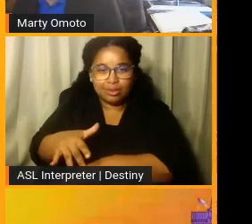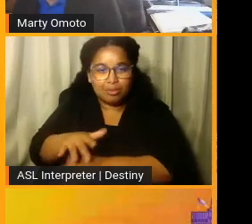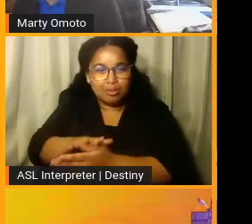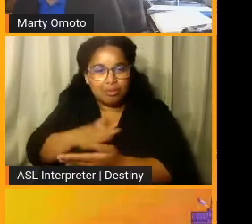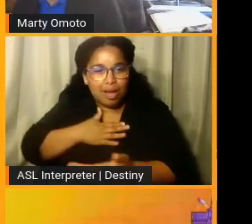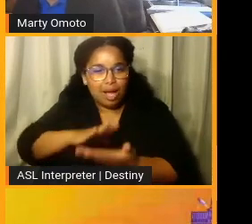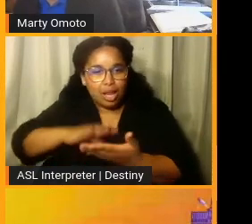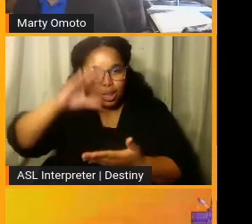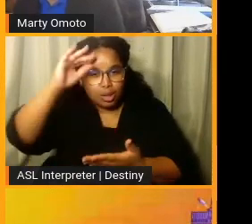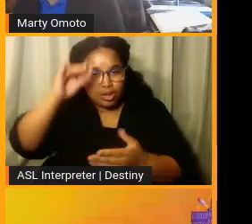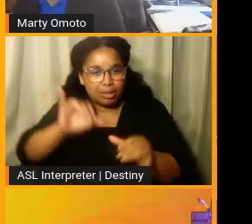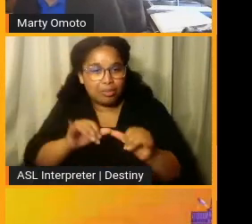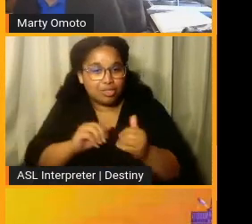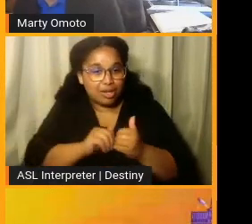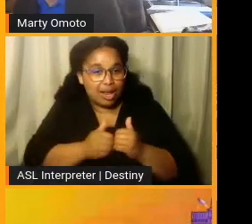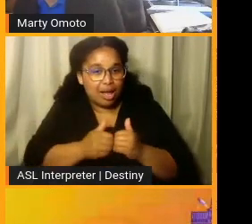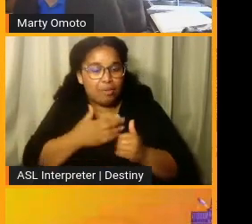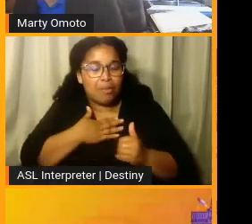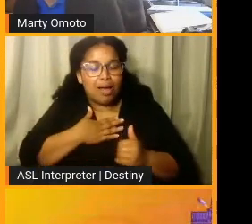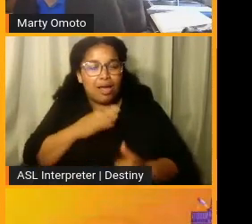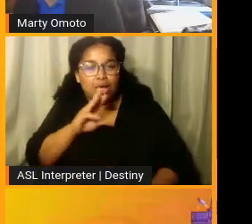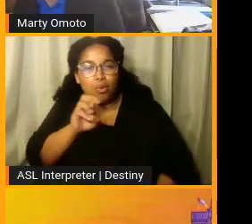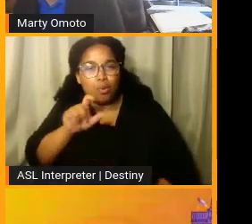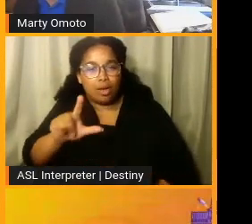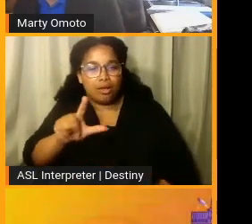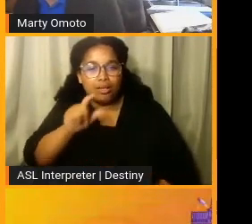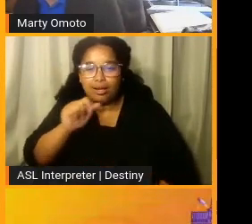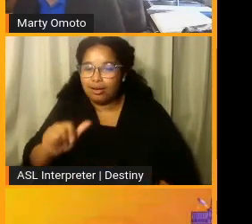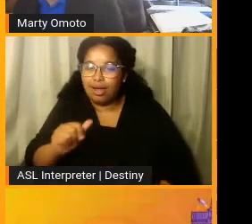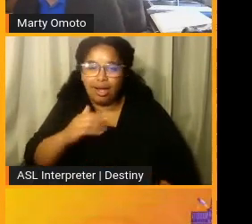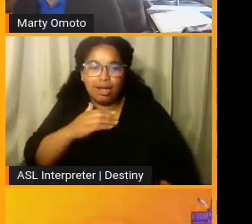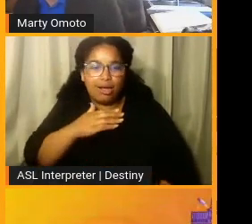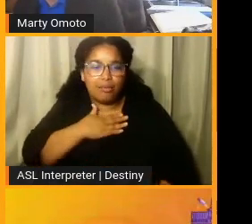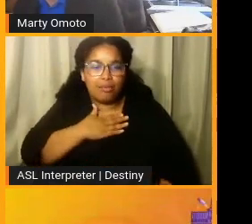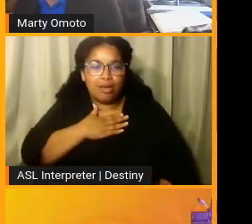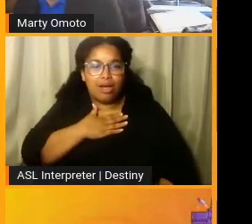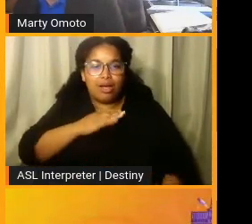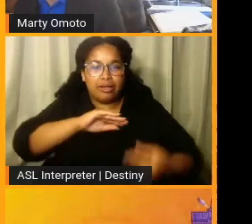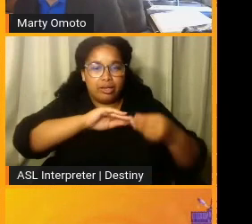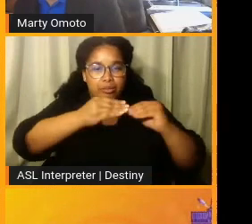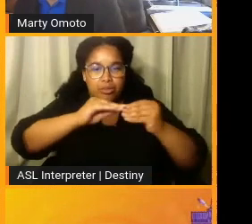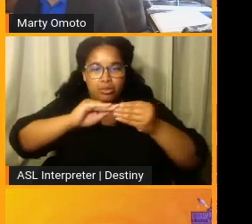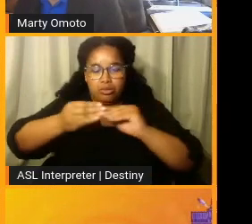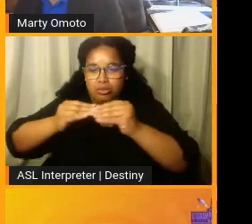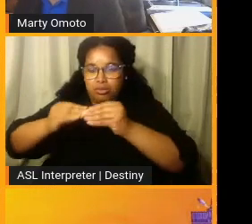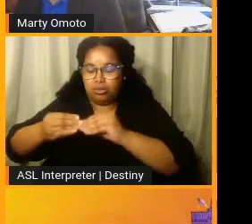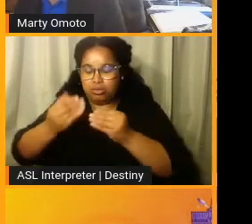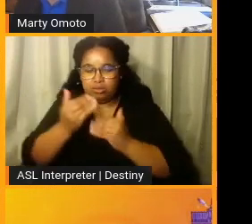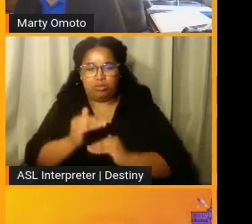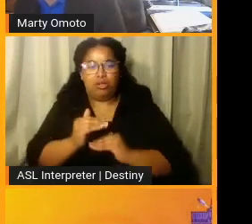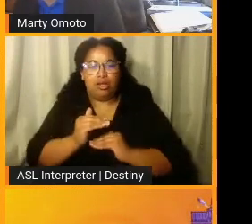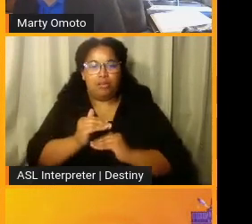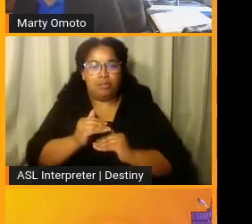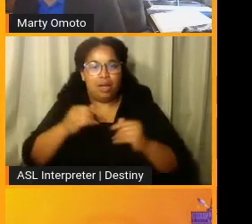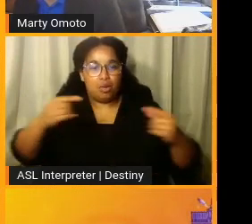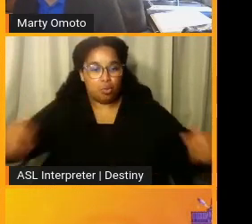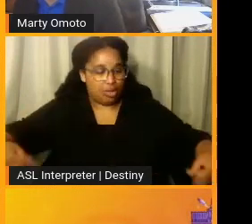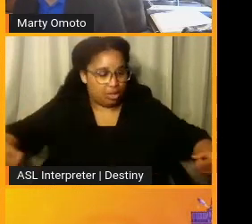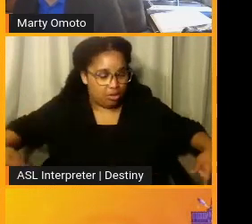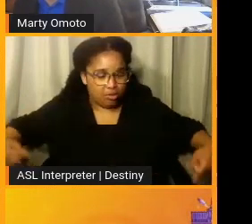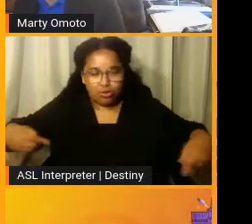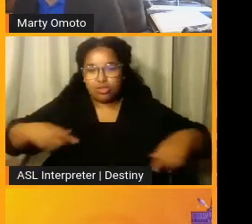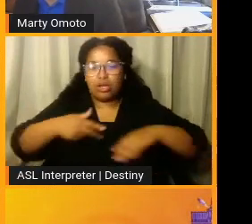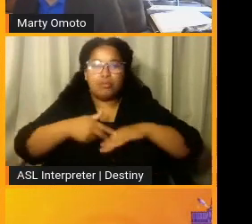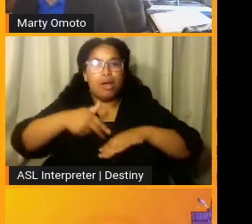would be measured by my will and not by barbed numbers, that my wheels could take flight to